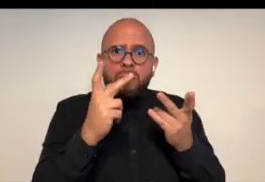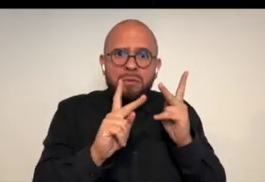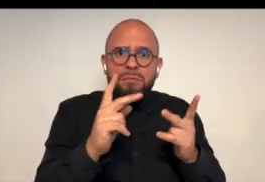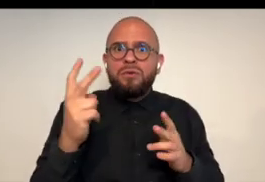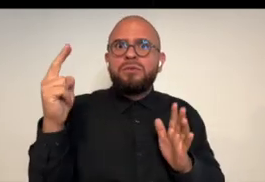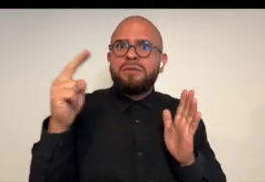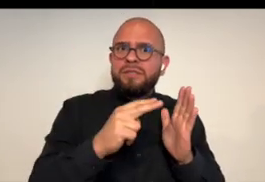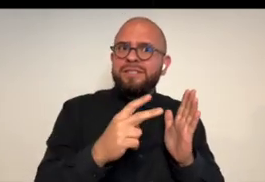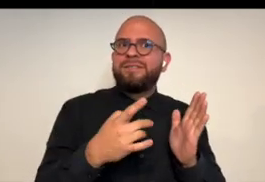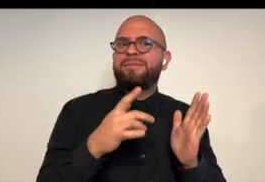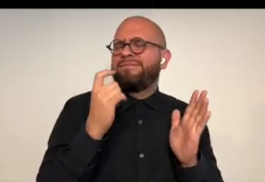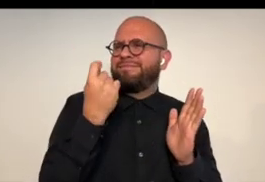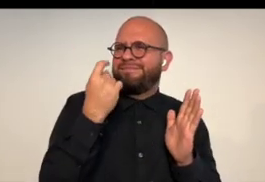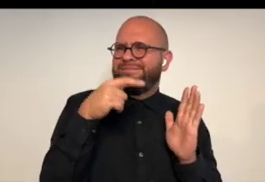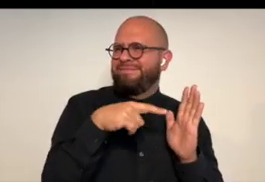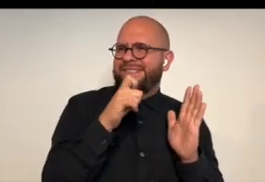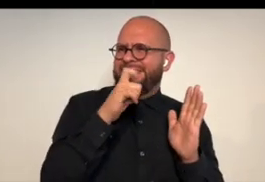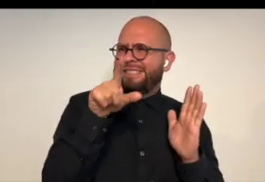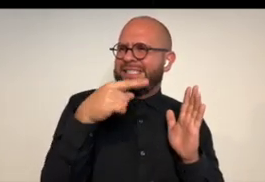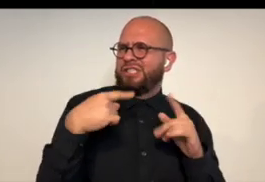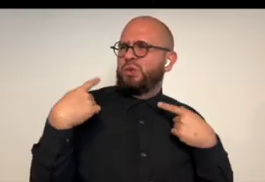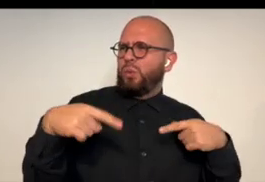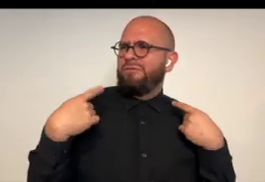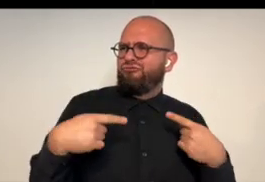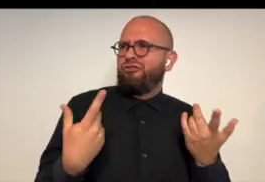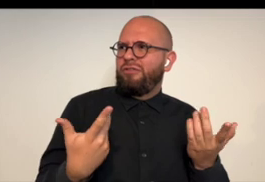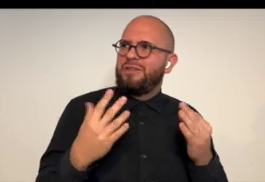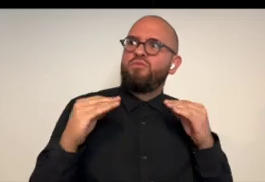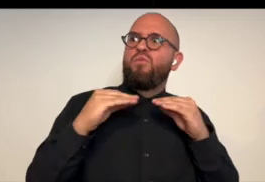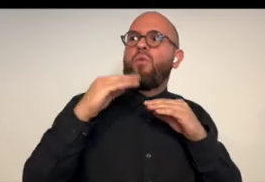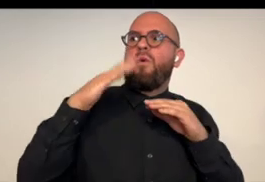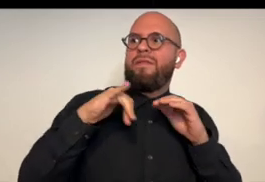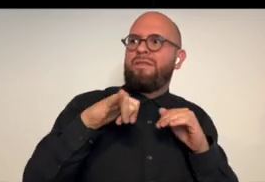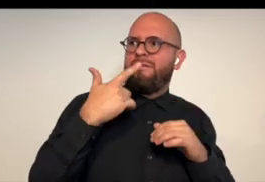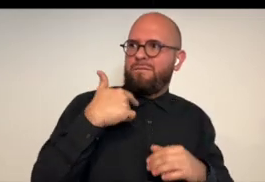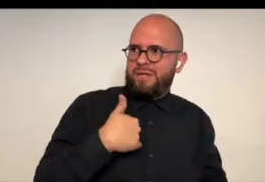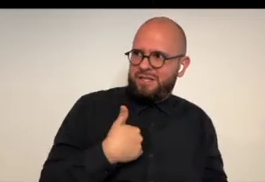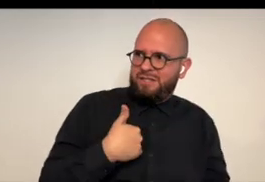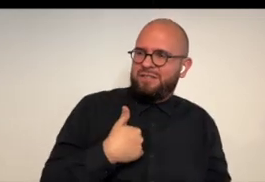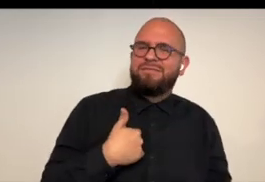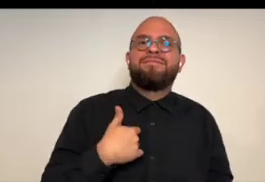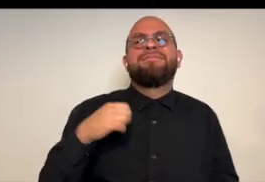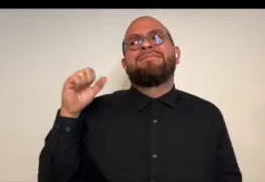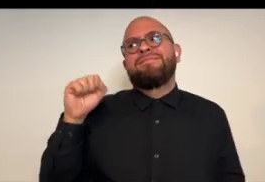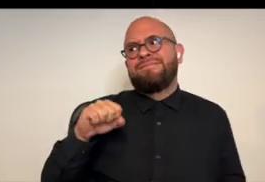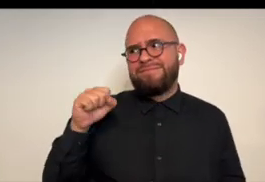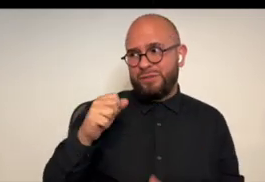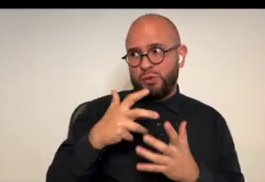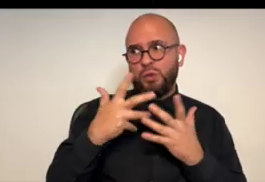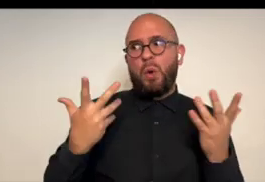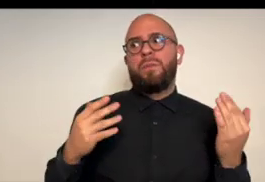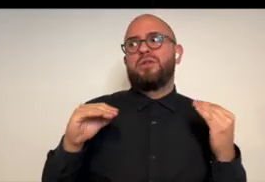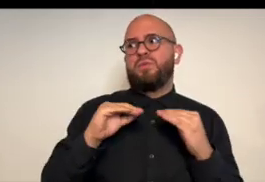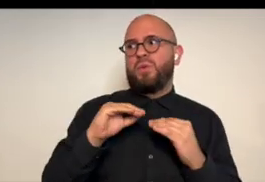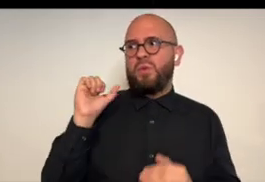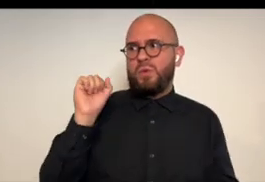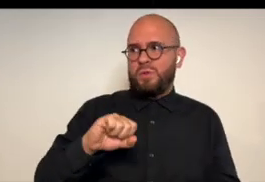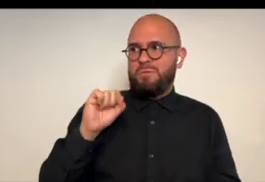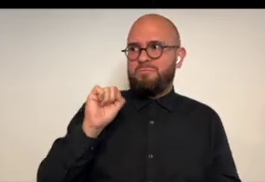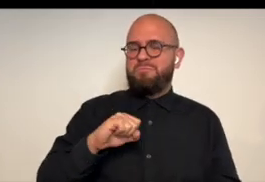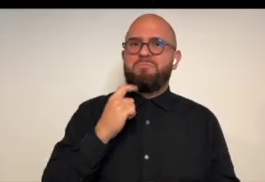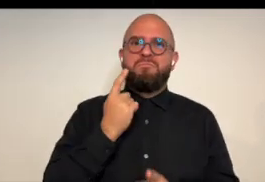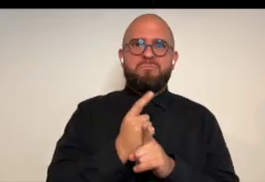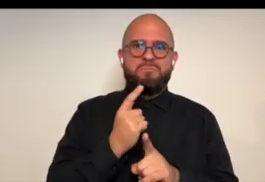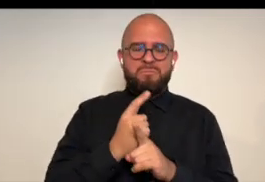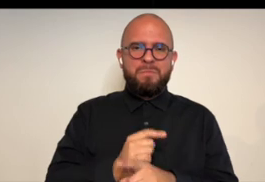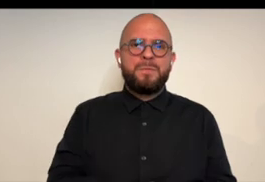also so that's one of the things is i want people to see that it's not just a wheelchair right it's not it's more than that so um but glad